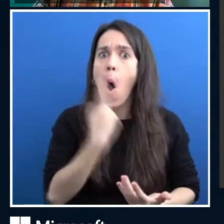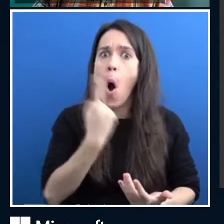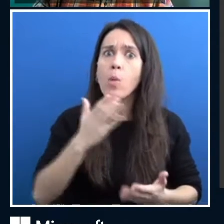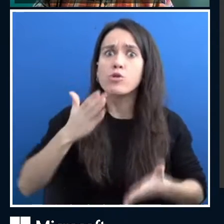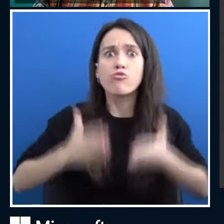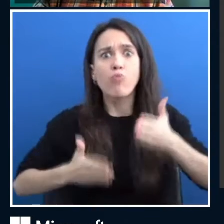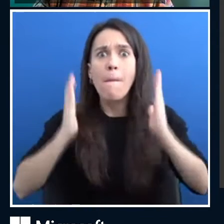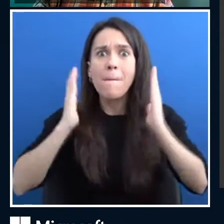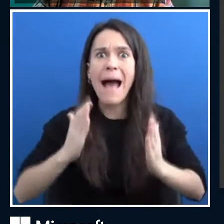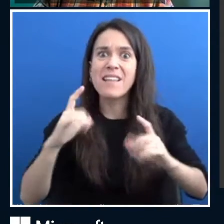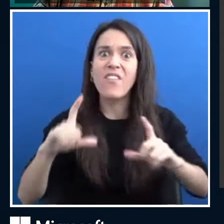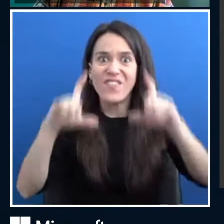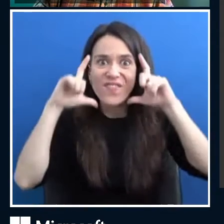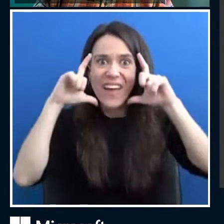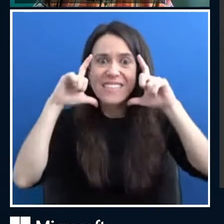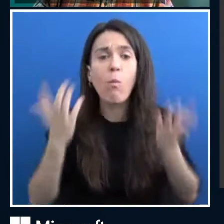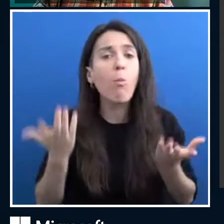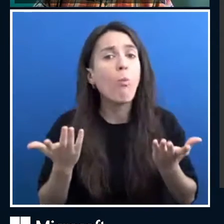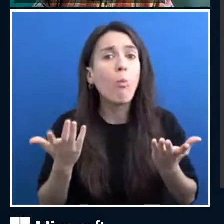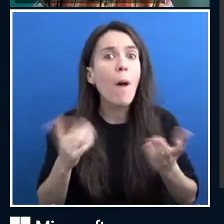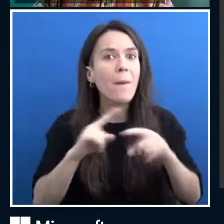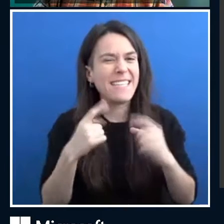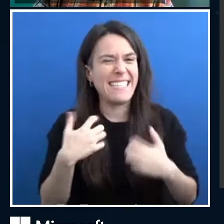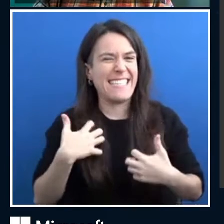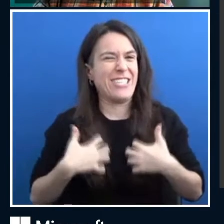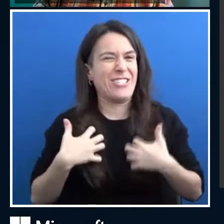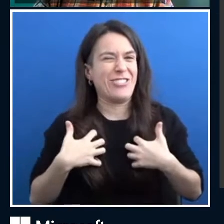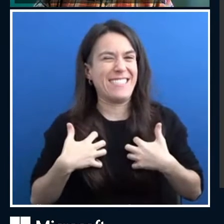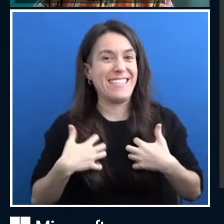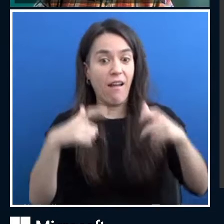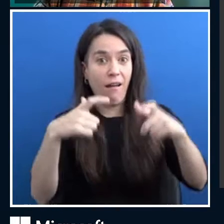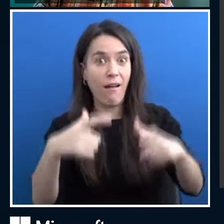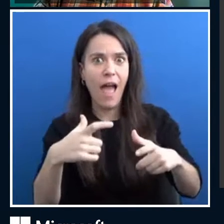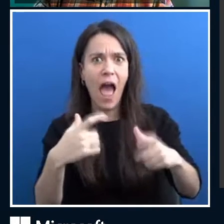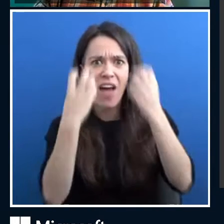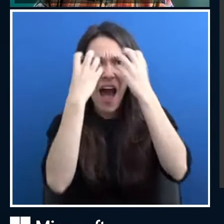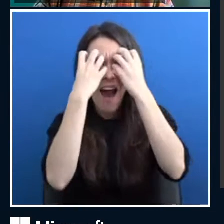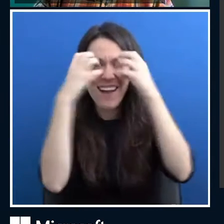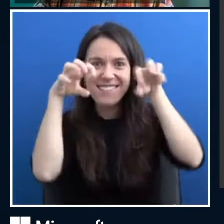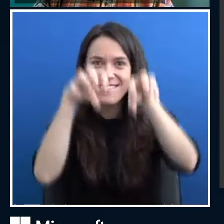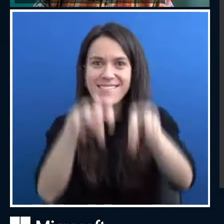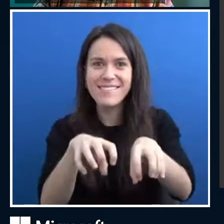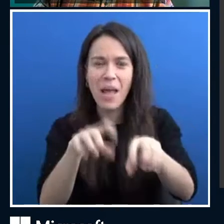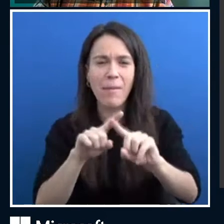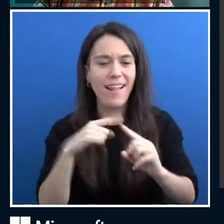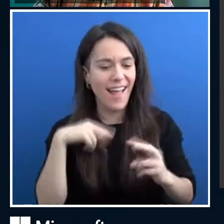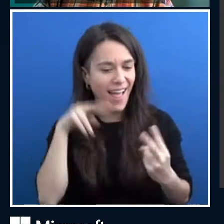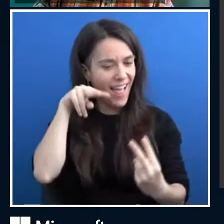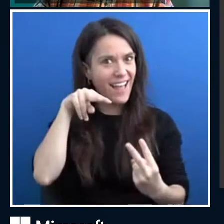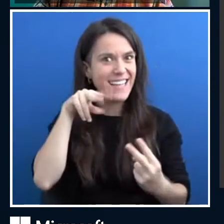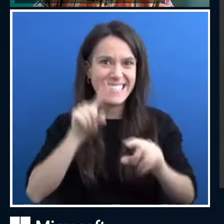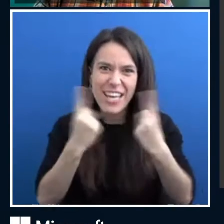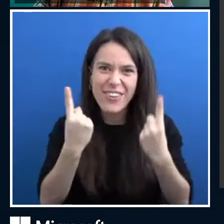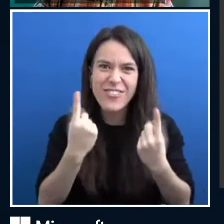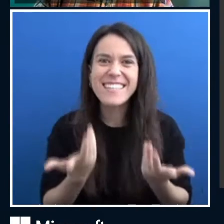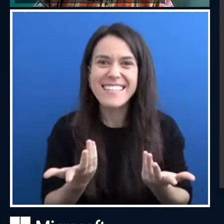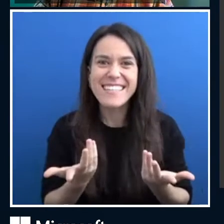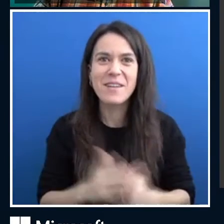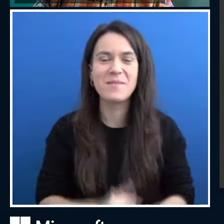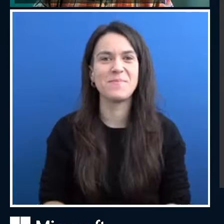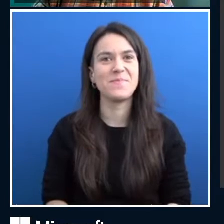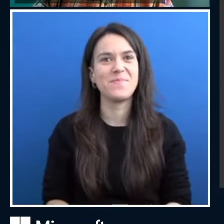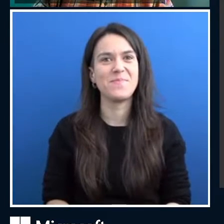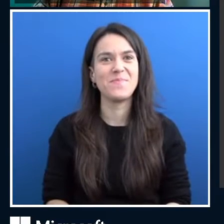interesting that when you put eyes on something, how that changes your perspective of it. Now, we're in the 2000s, things are really progressing, but